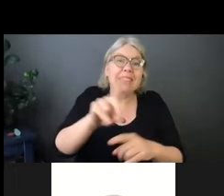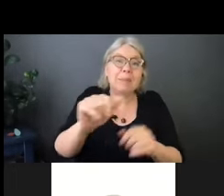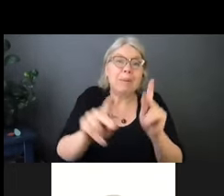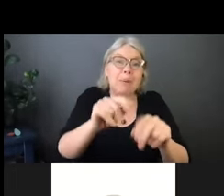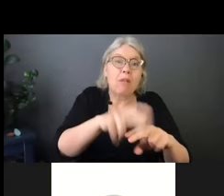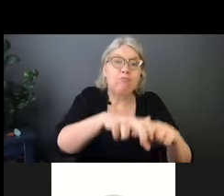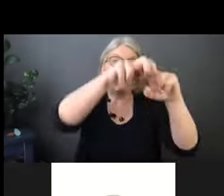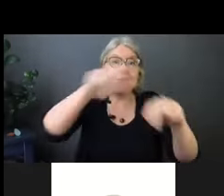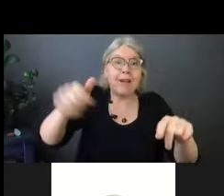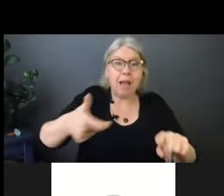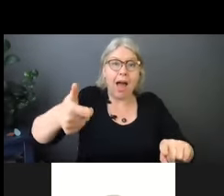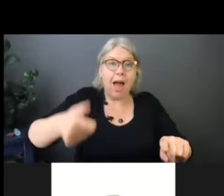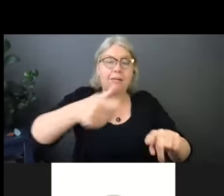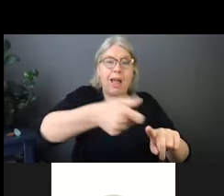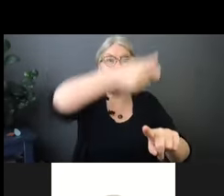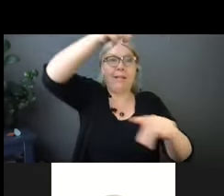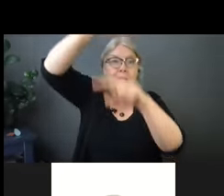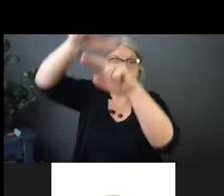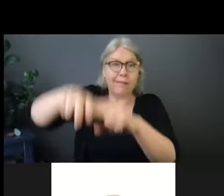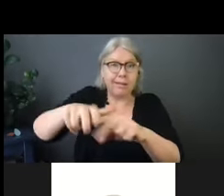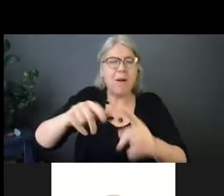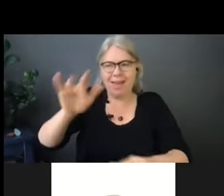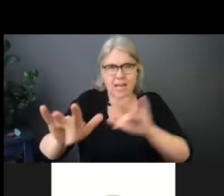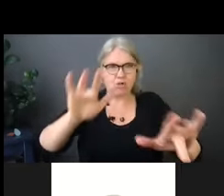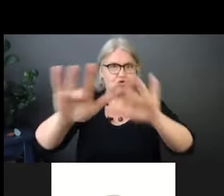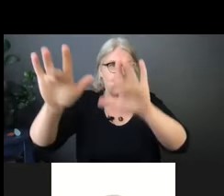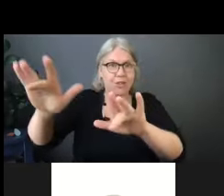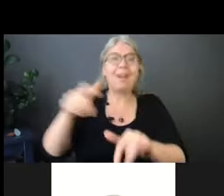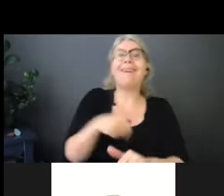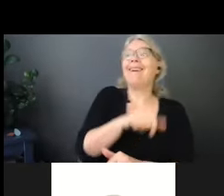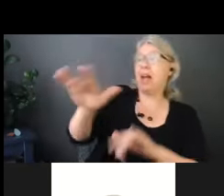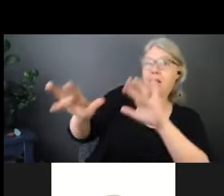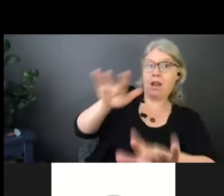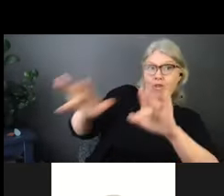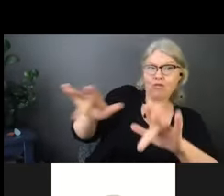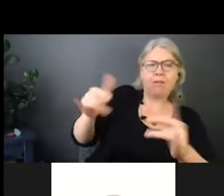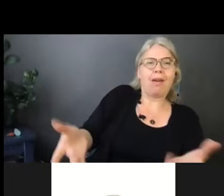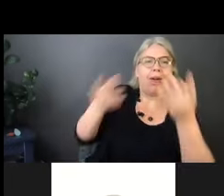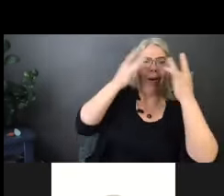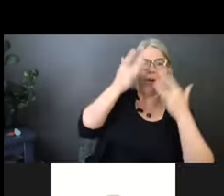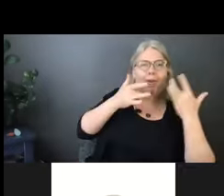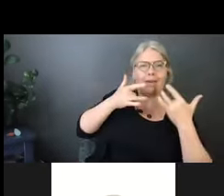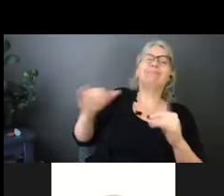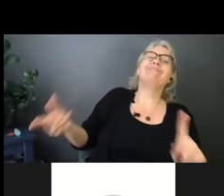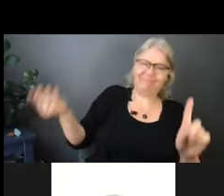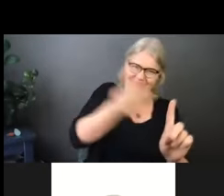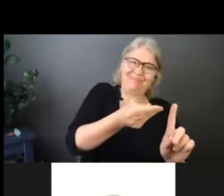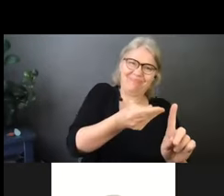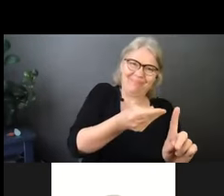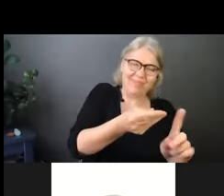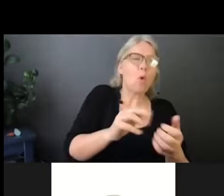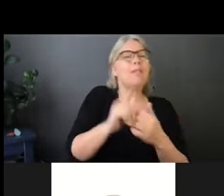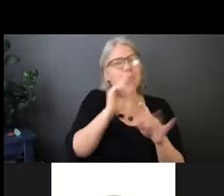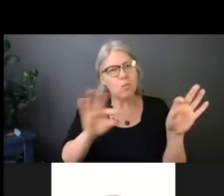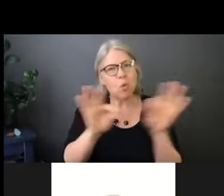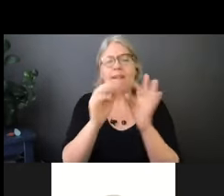And people aren't washing their hands in between all these activities, wearing their gloves appropriately, then that mode of transmission